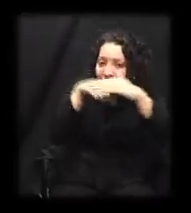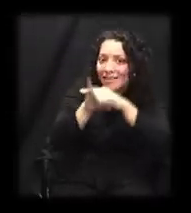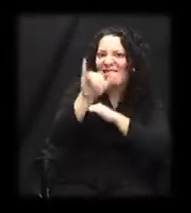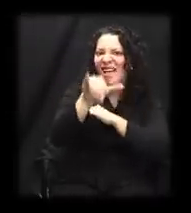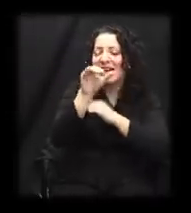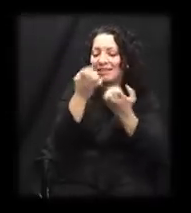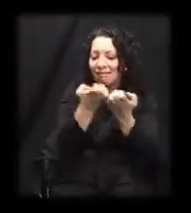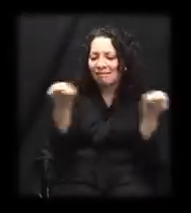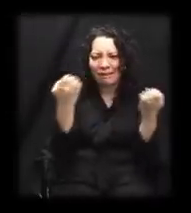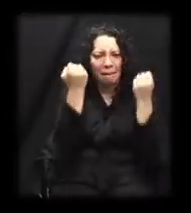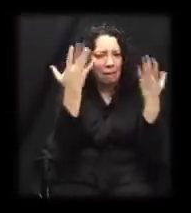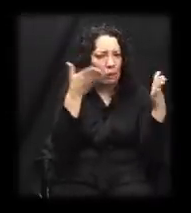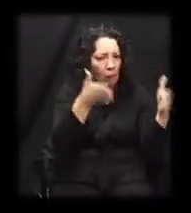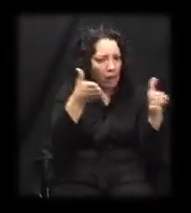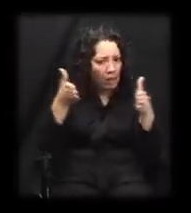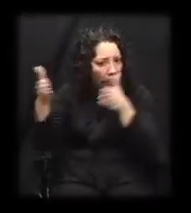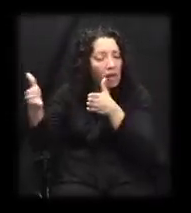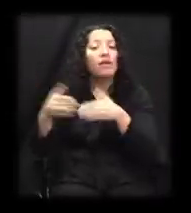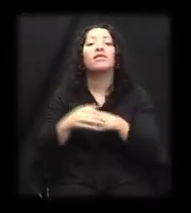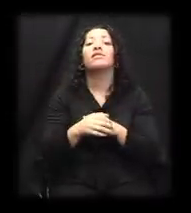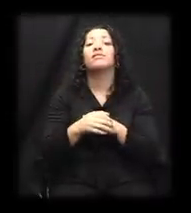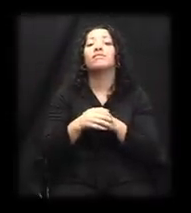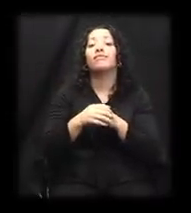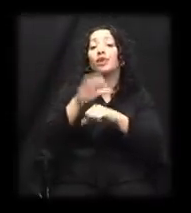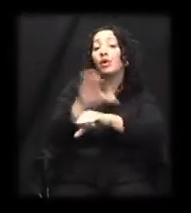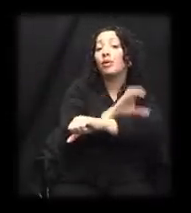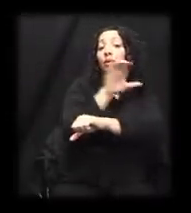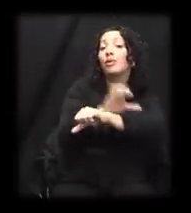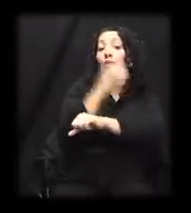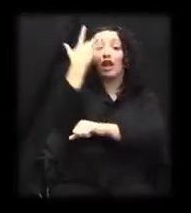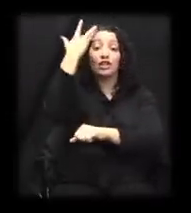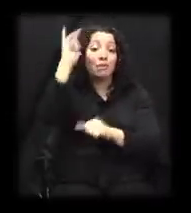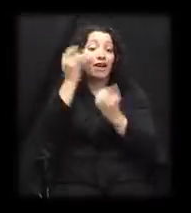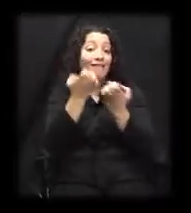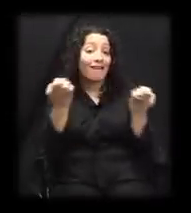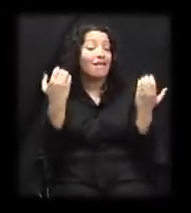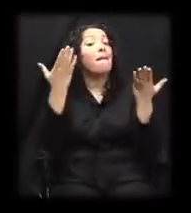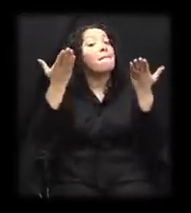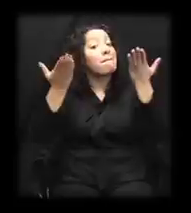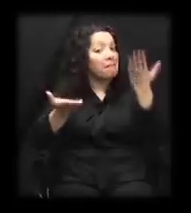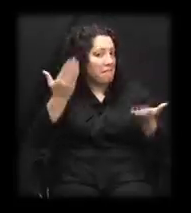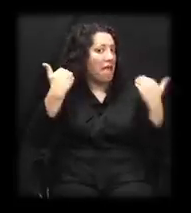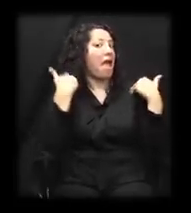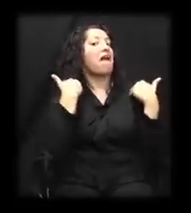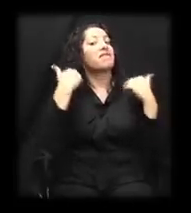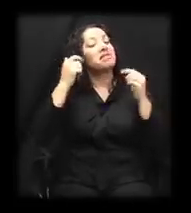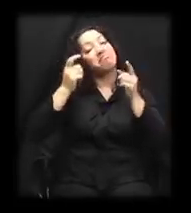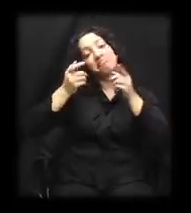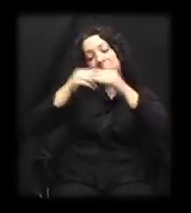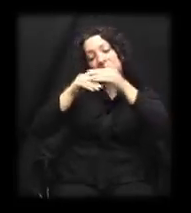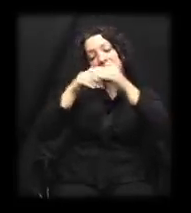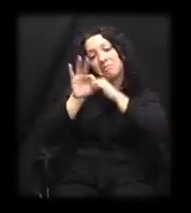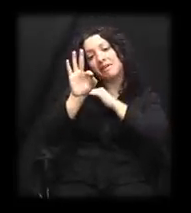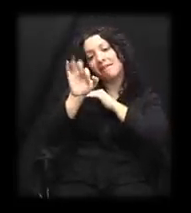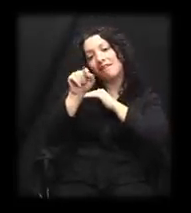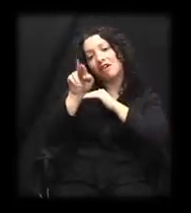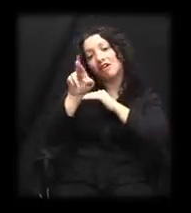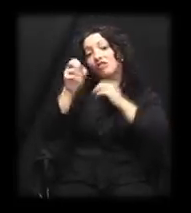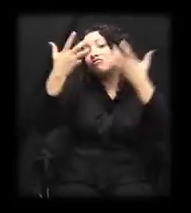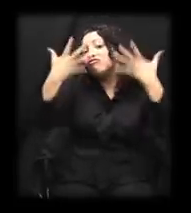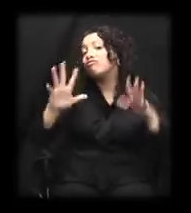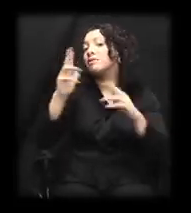Computers and smart devices may have the following accessibility features built in. Screen and text modifications.